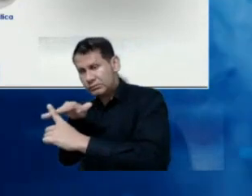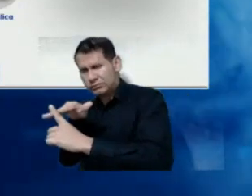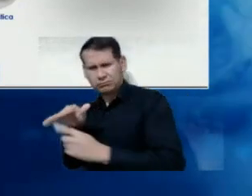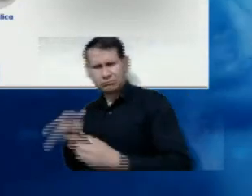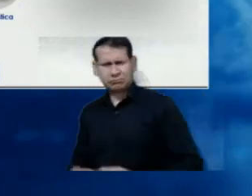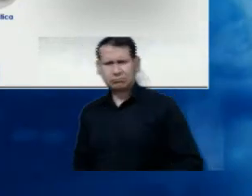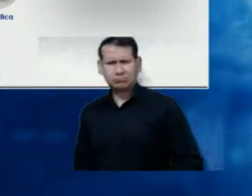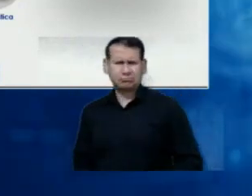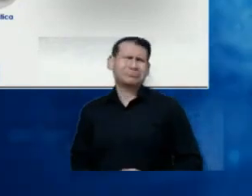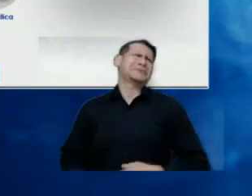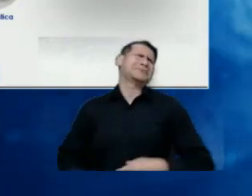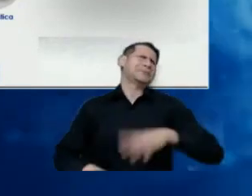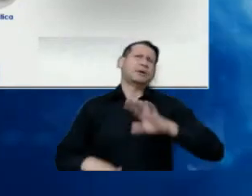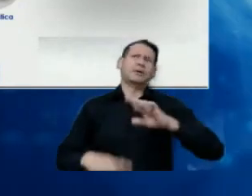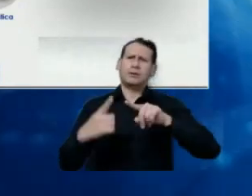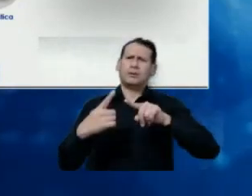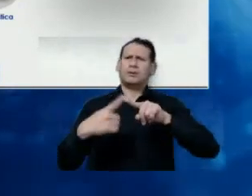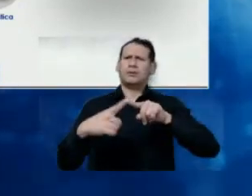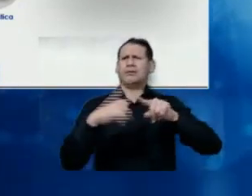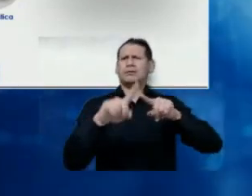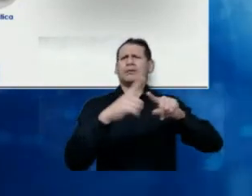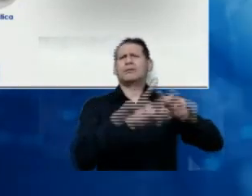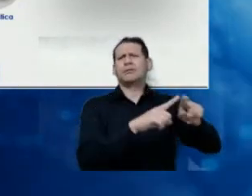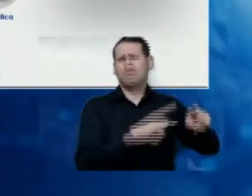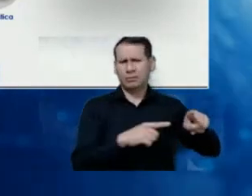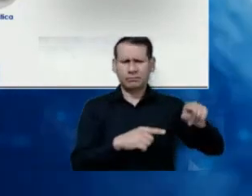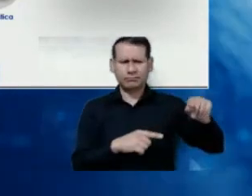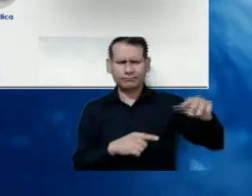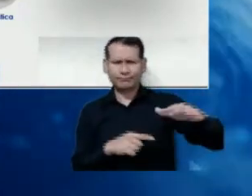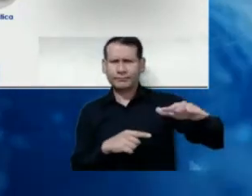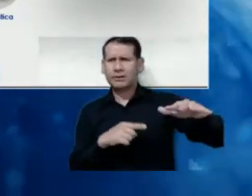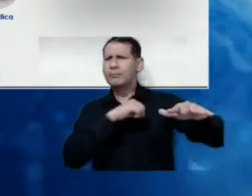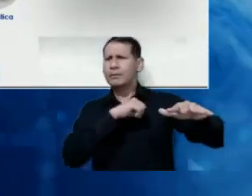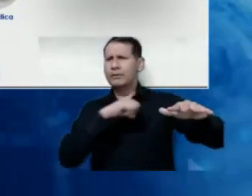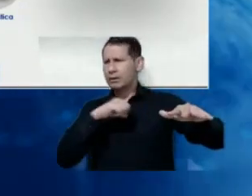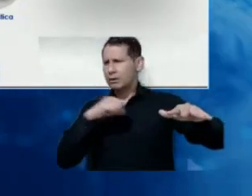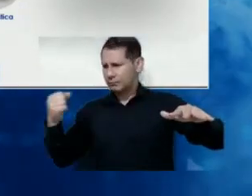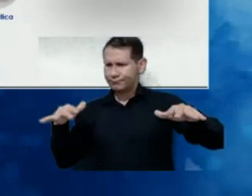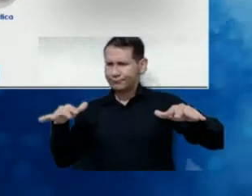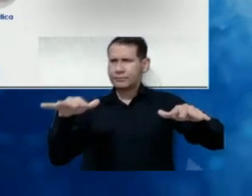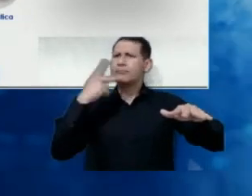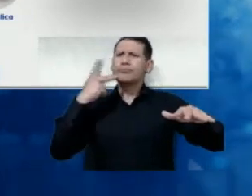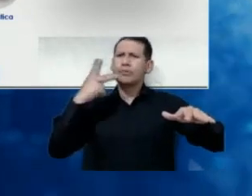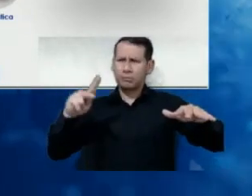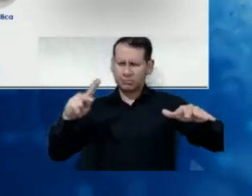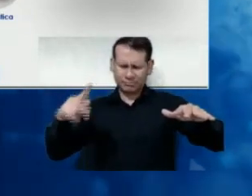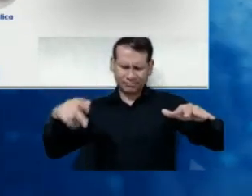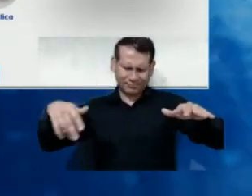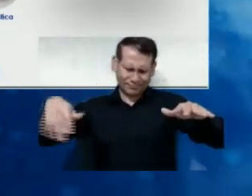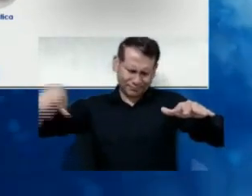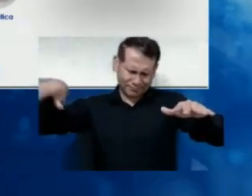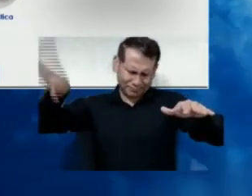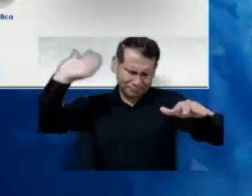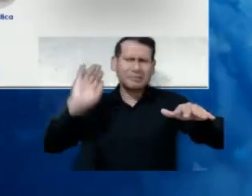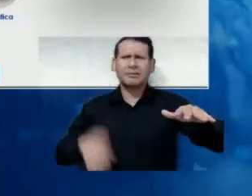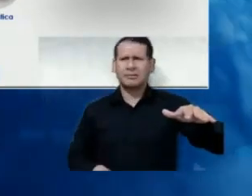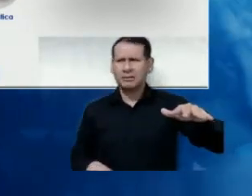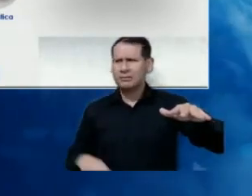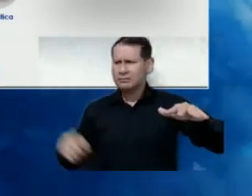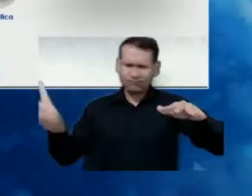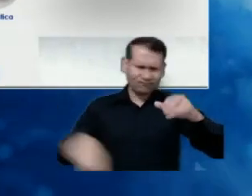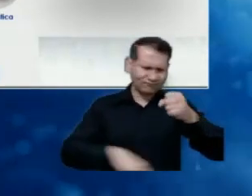are multiple coexistence, so that they leverage one onto the other.